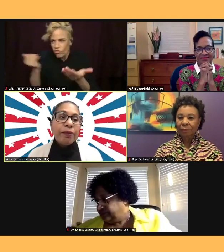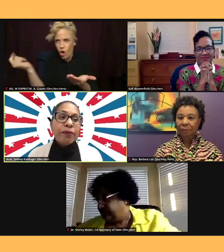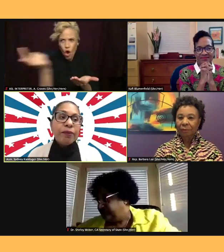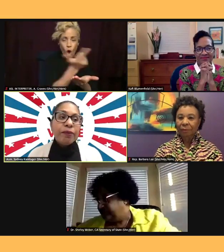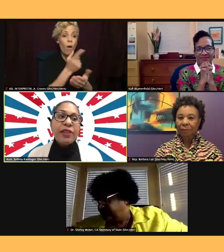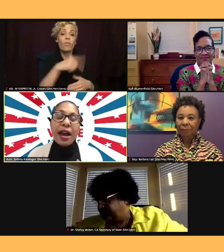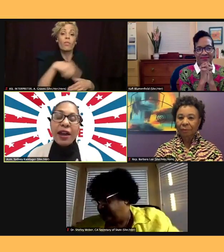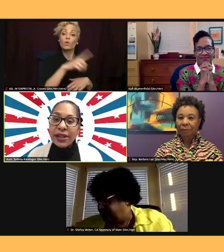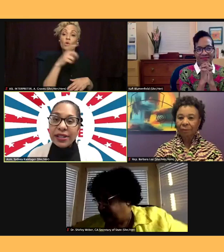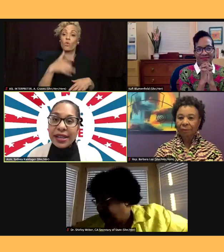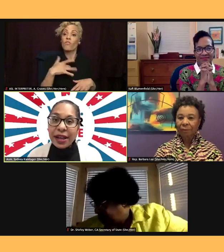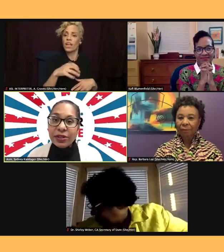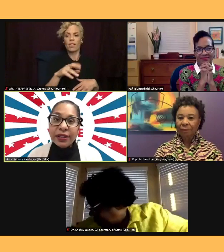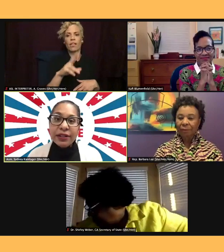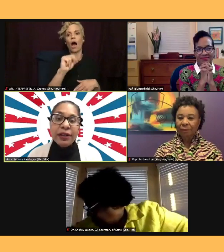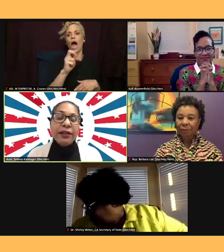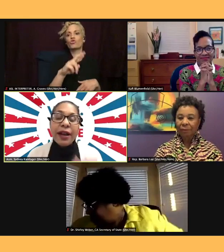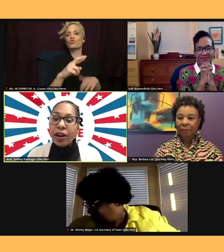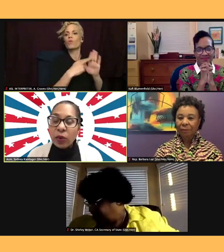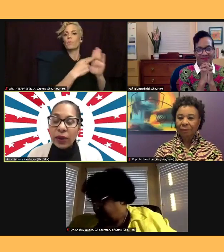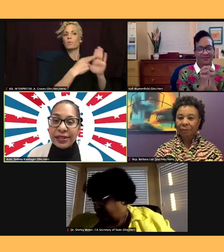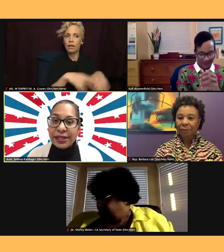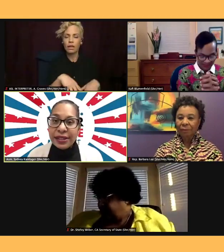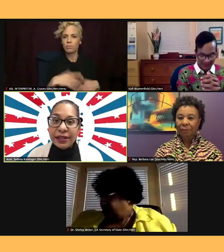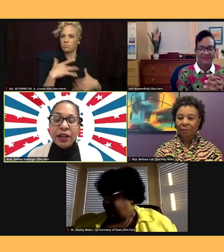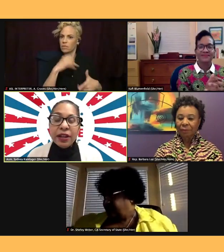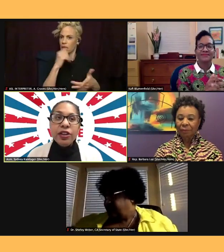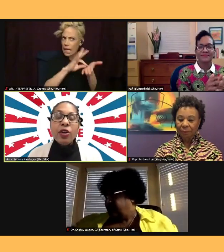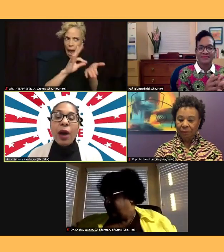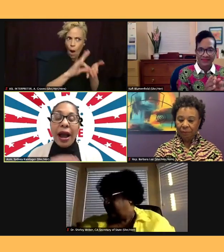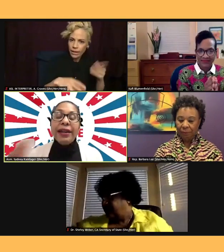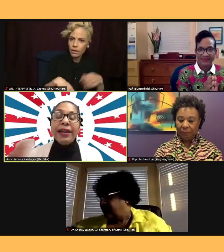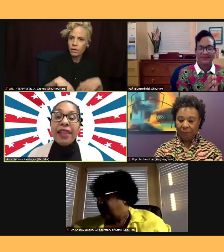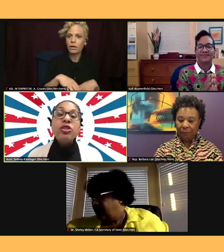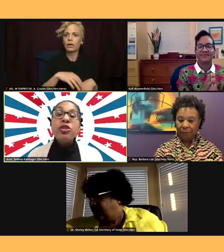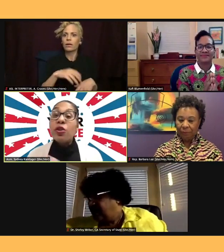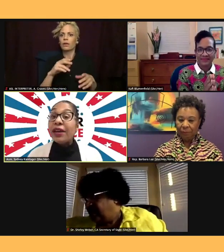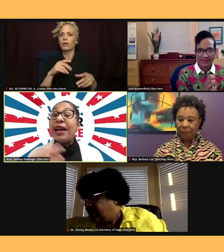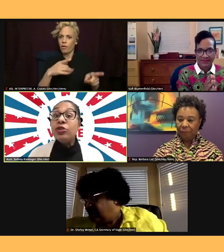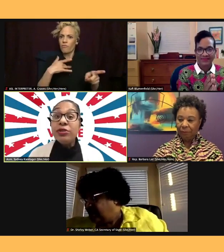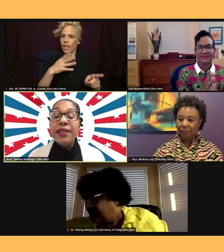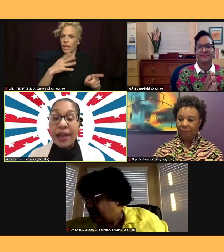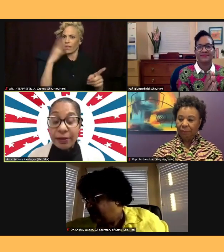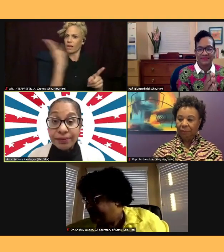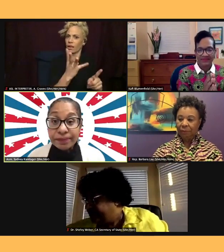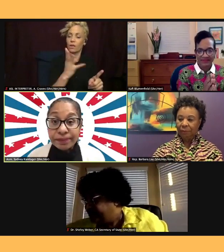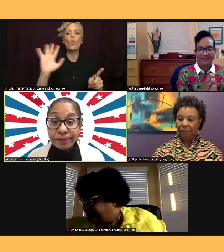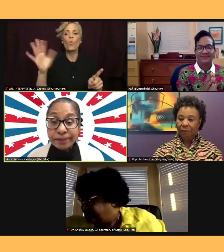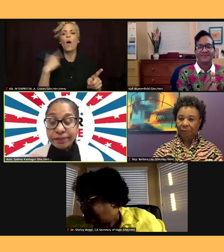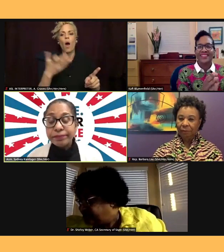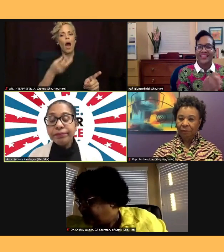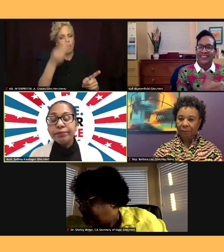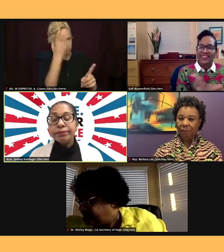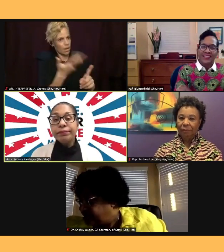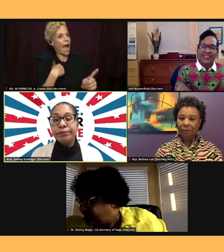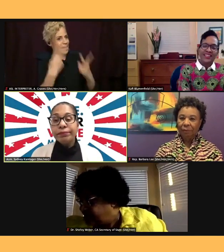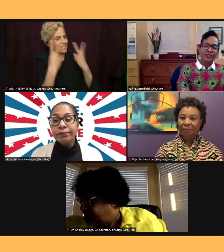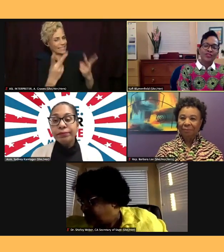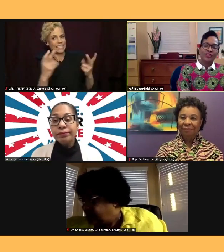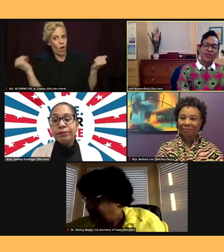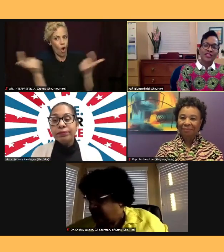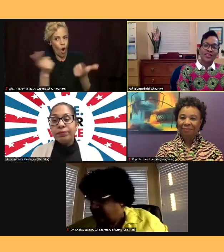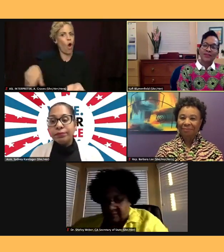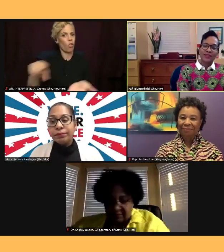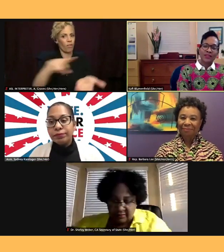always counted, not always seen, you know, I need them to know that I do see them. Thank you so much. I'm